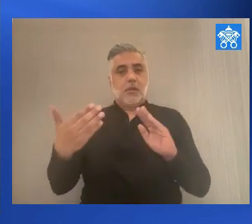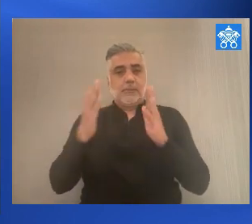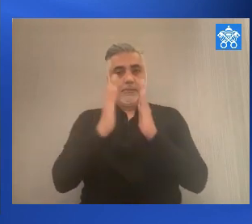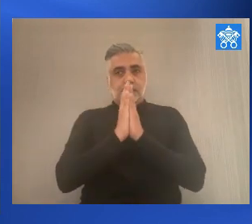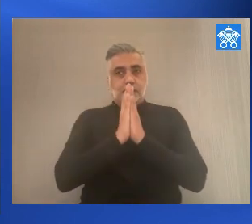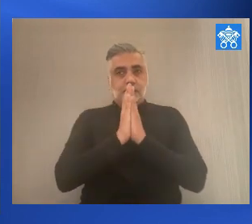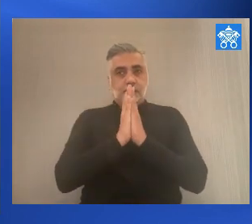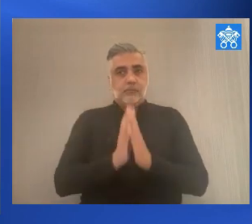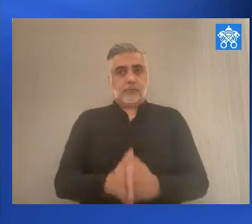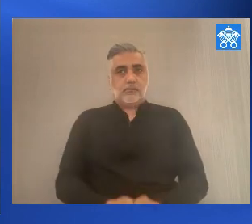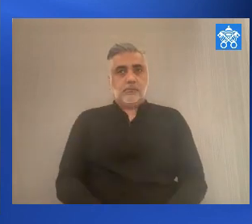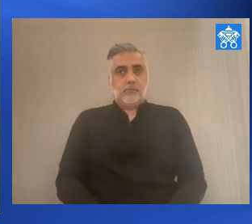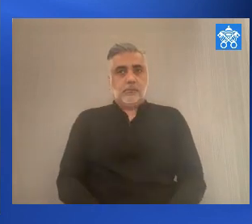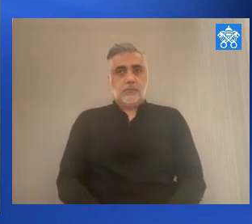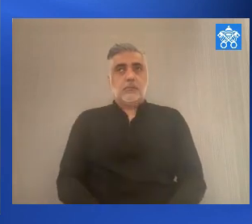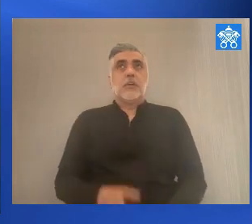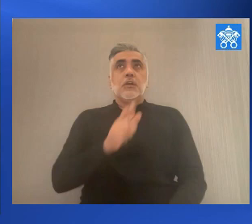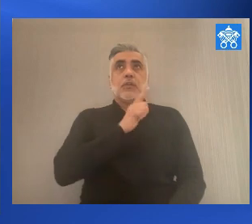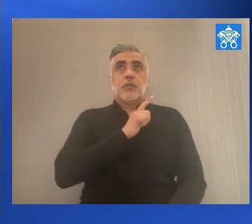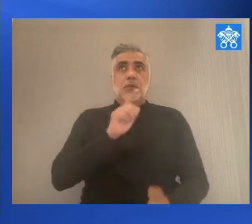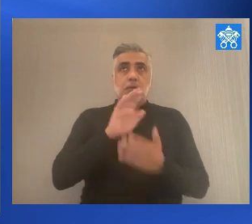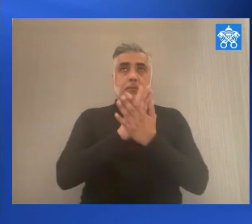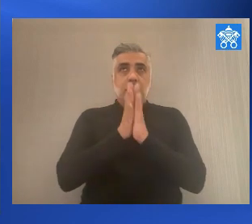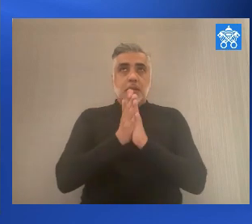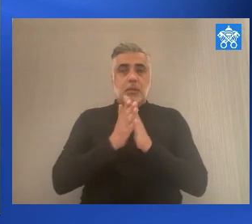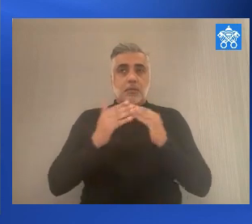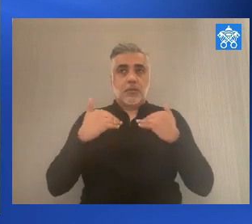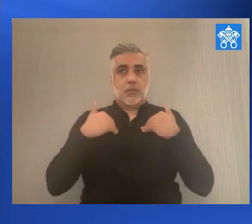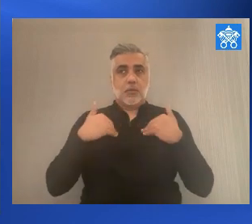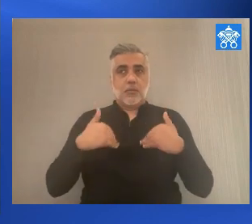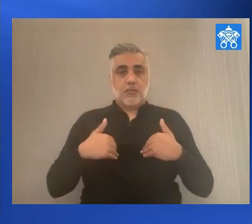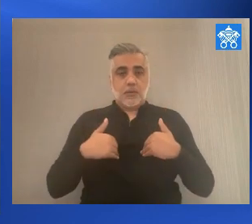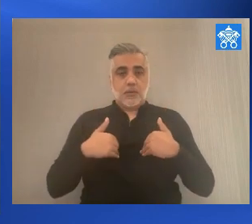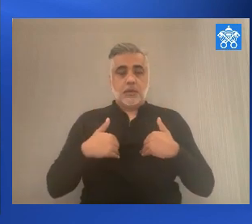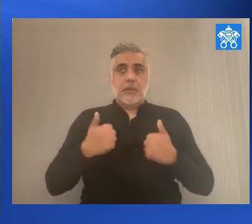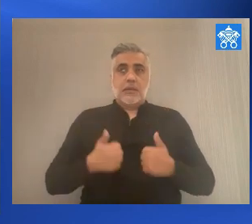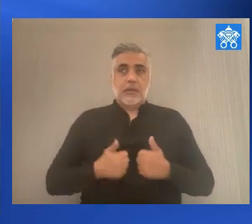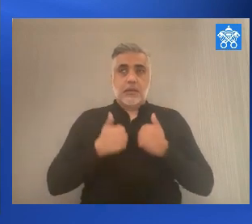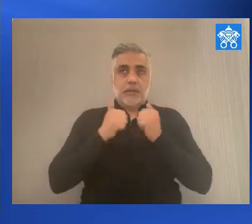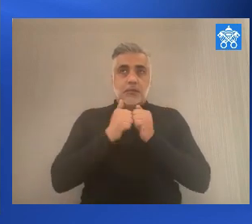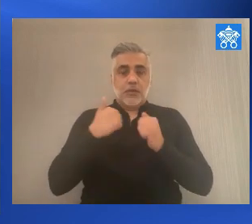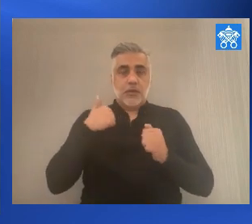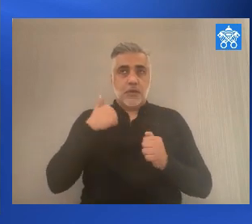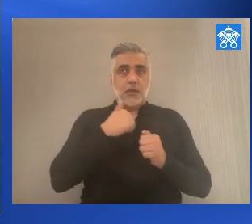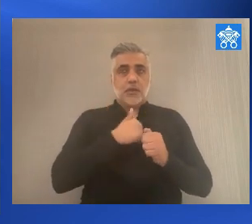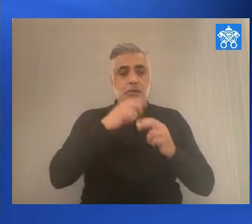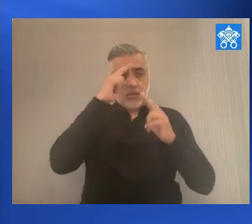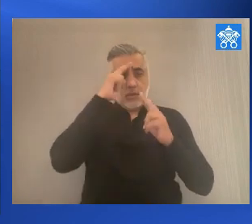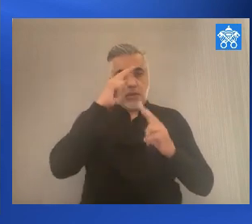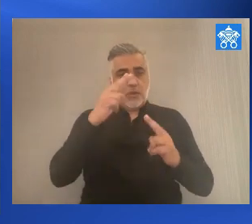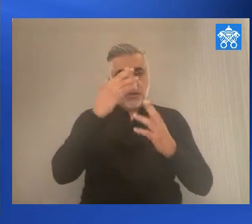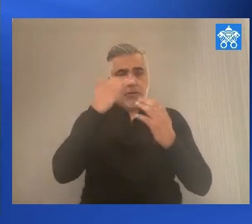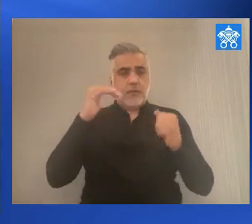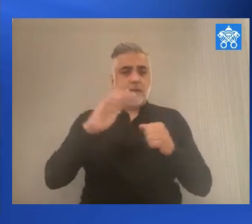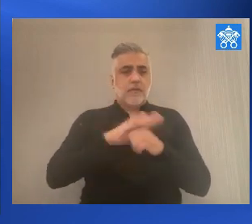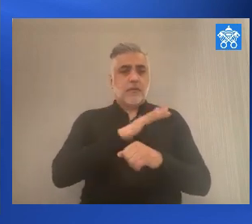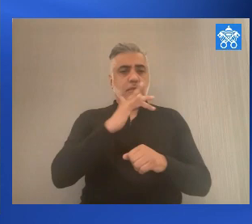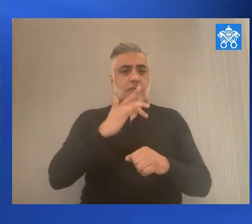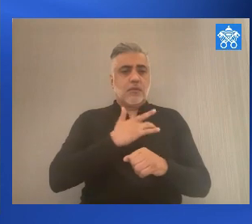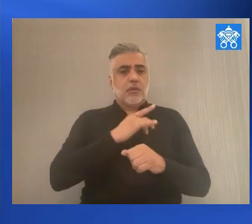Et habitavit in nobis. Ave Maria, se plena, Dominos Tecum, benedicta tu in mulieribus, et in hora